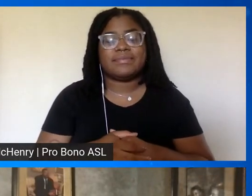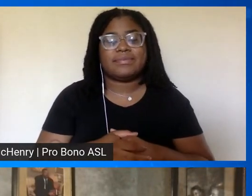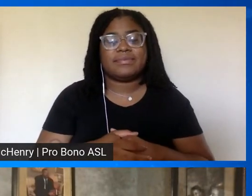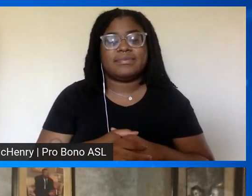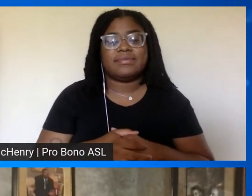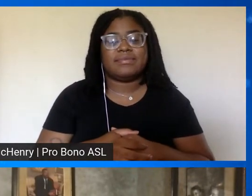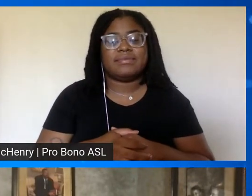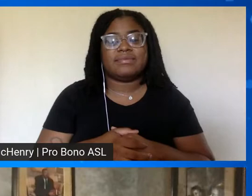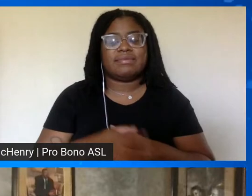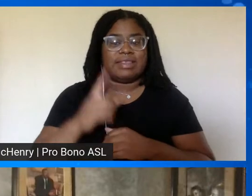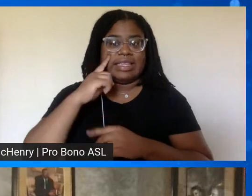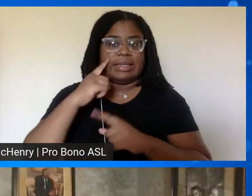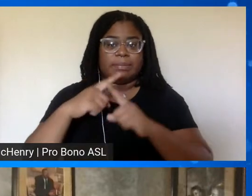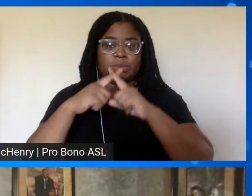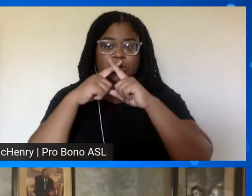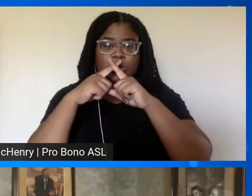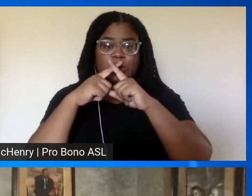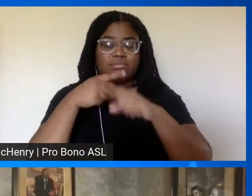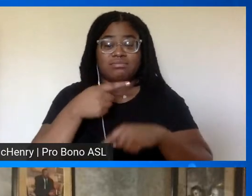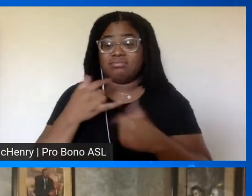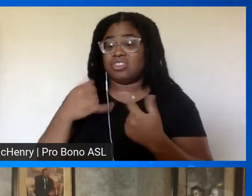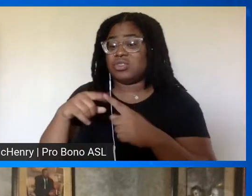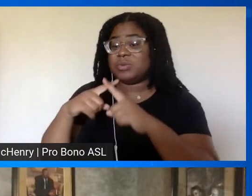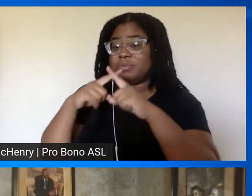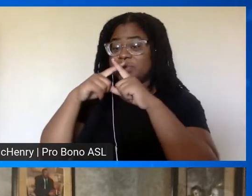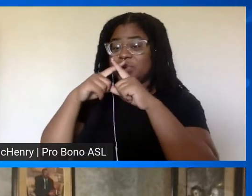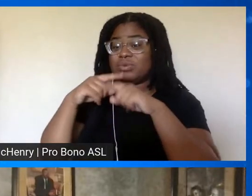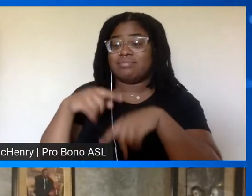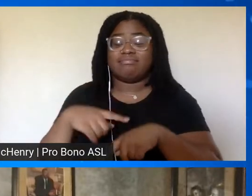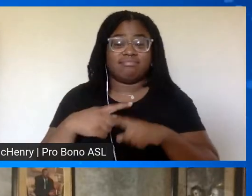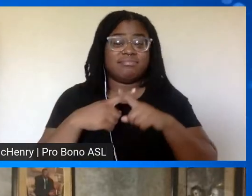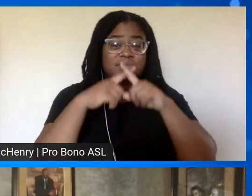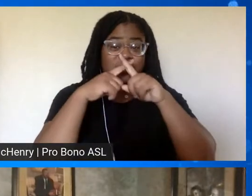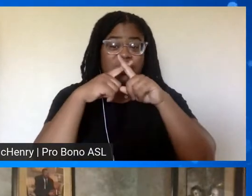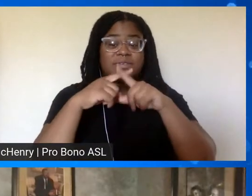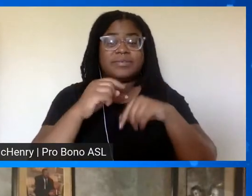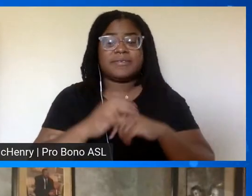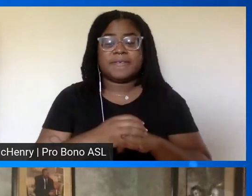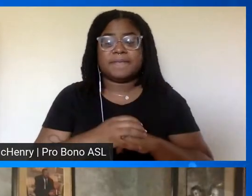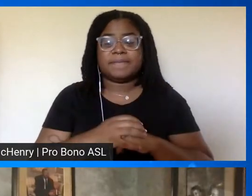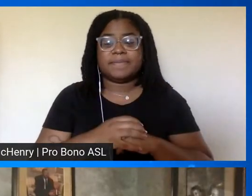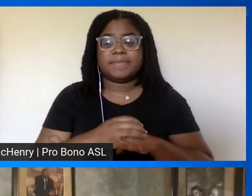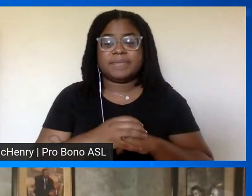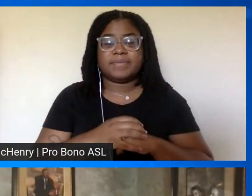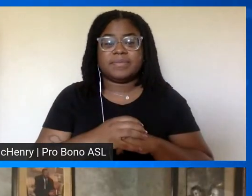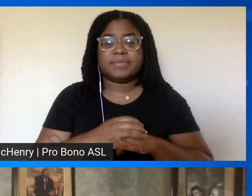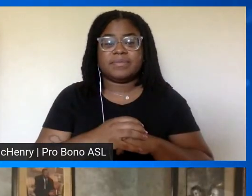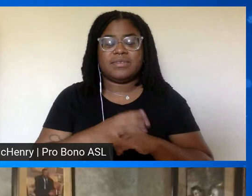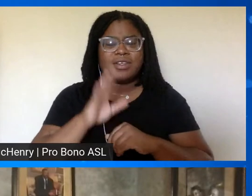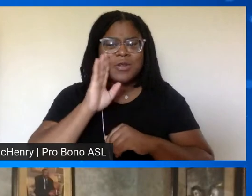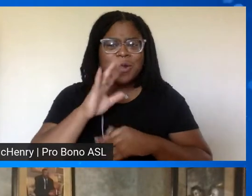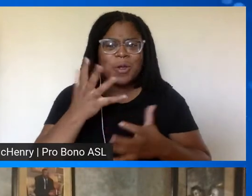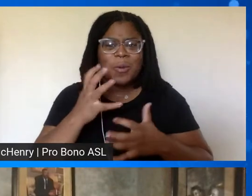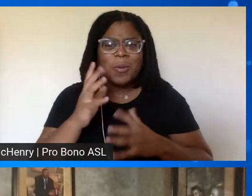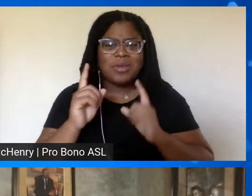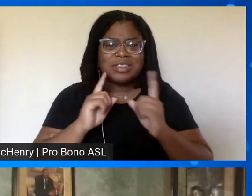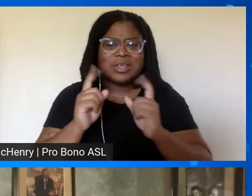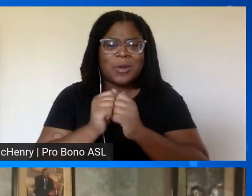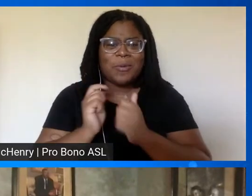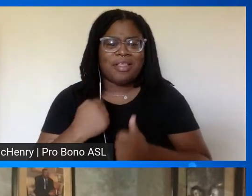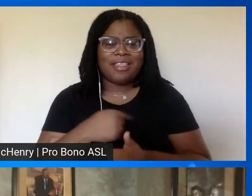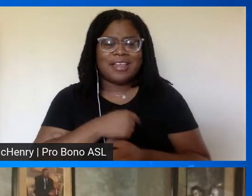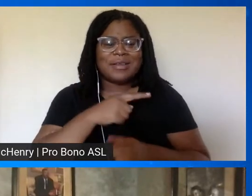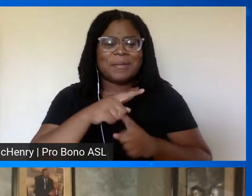i think he's muted you're still muted mr alfin you're still muted charles we know you want to talk to us you're muted sir